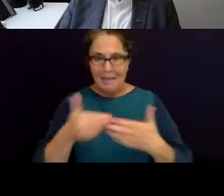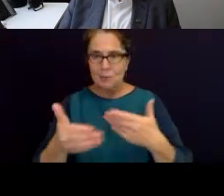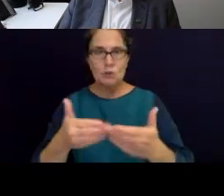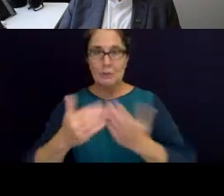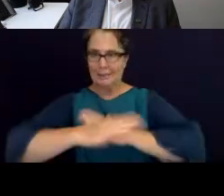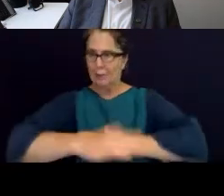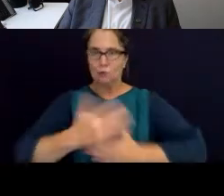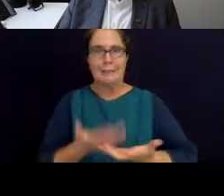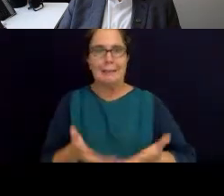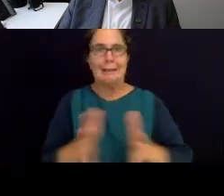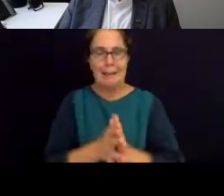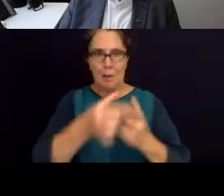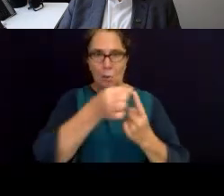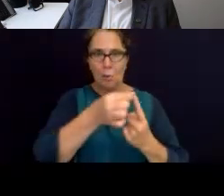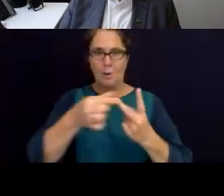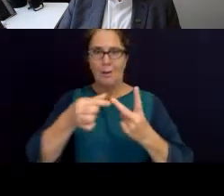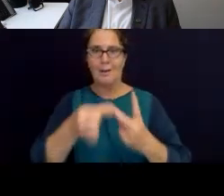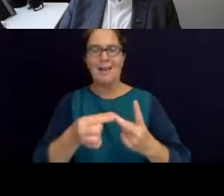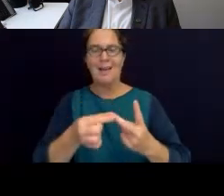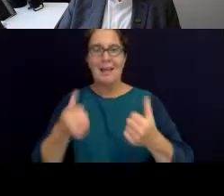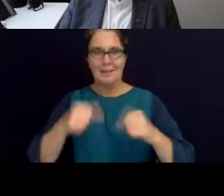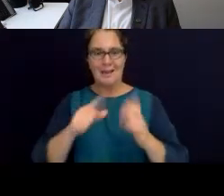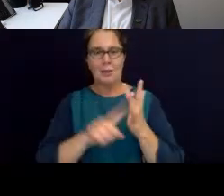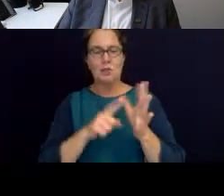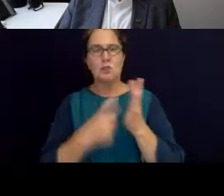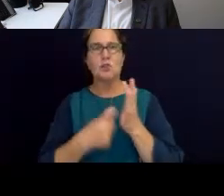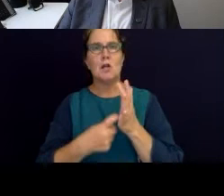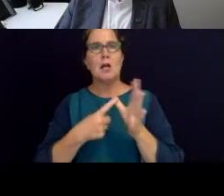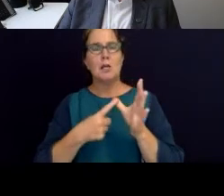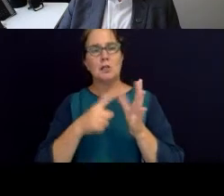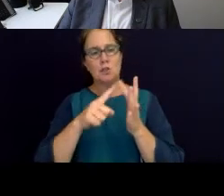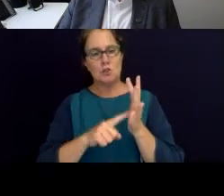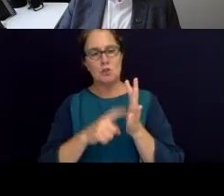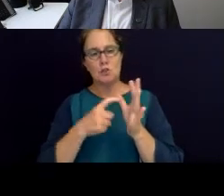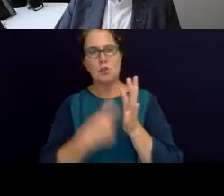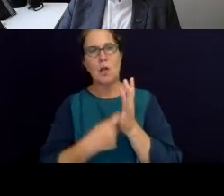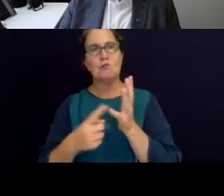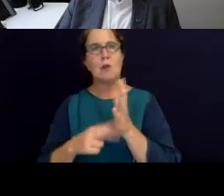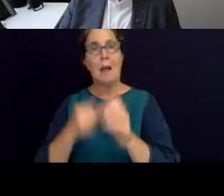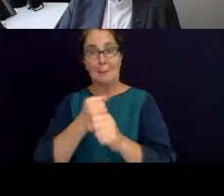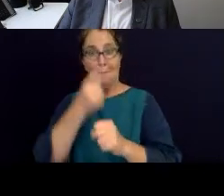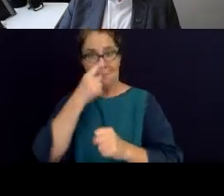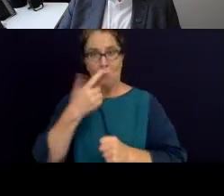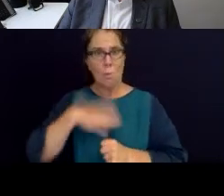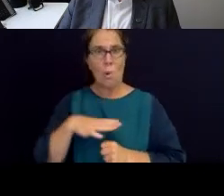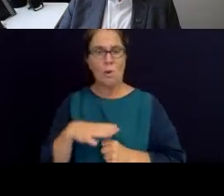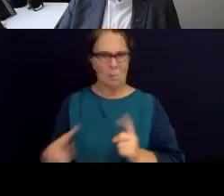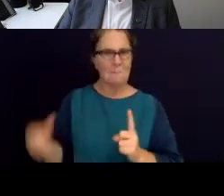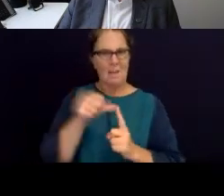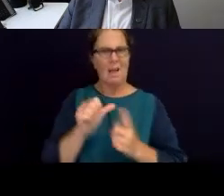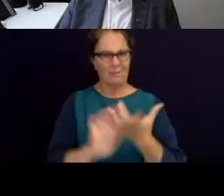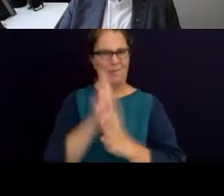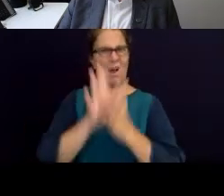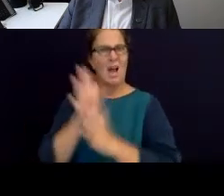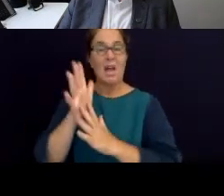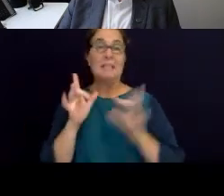conversations around Jar Jar Rung people wanting to return cultural fire to country. And that has been a, you it started